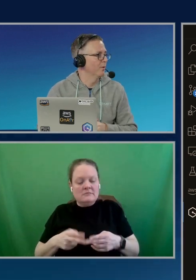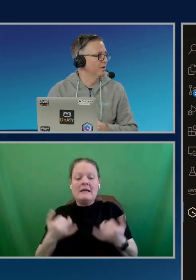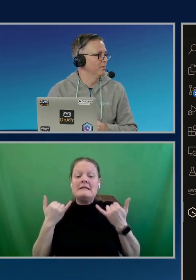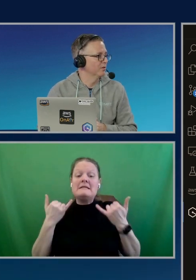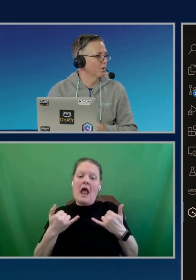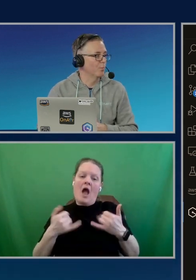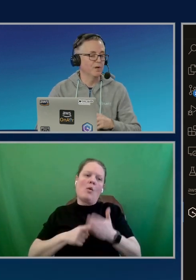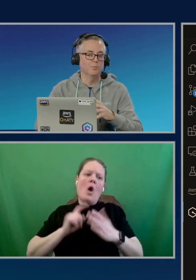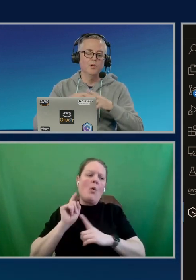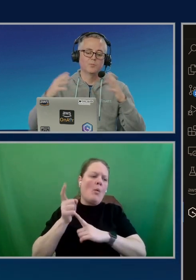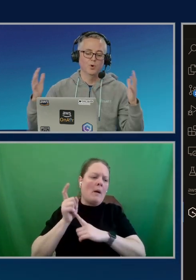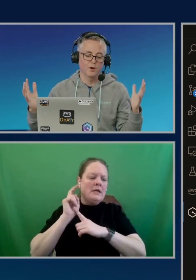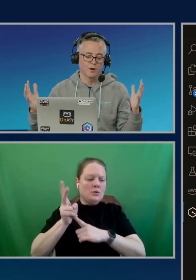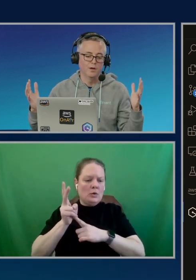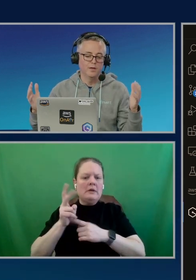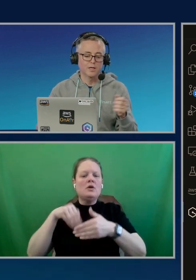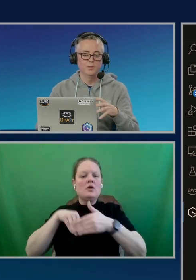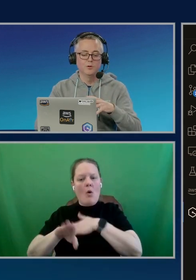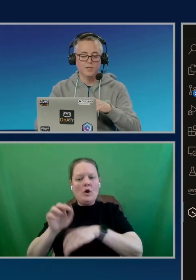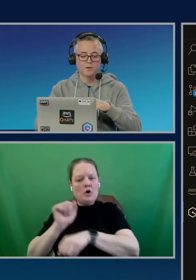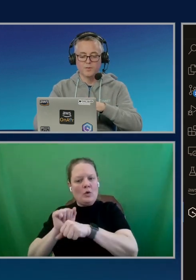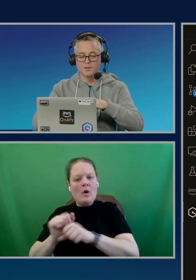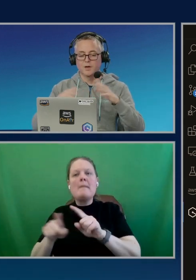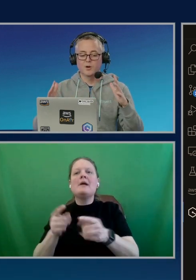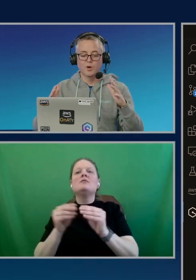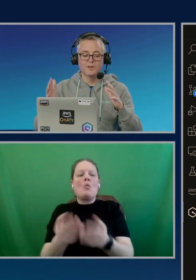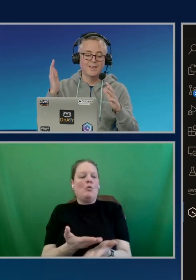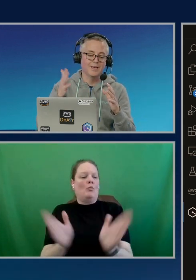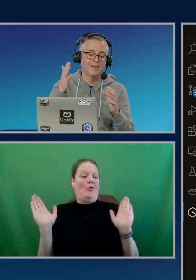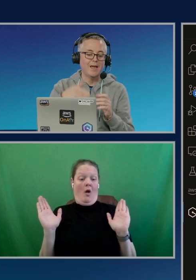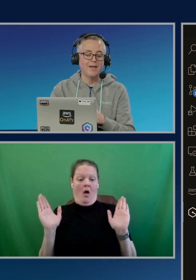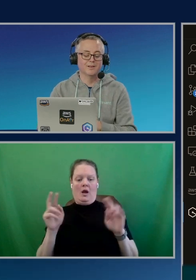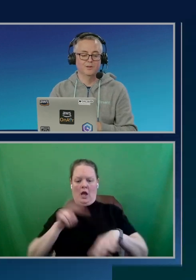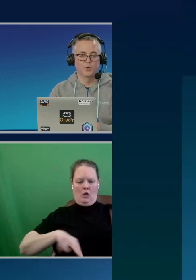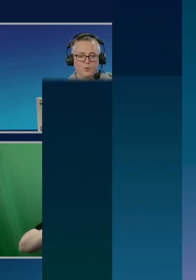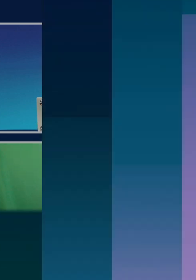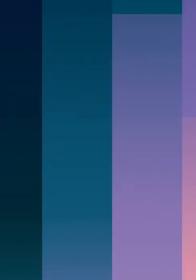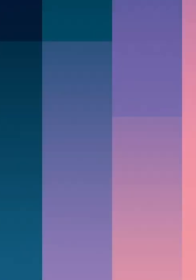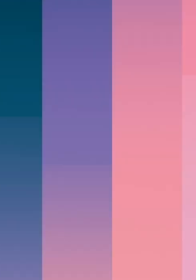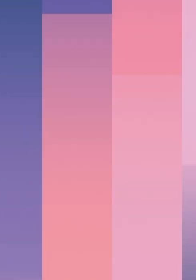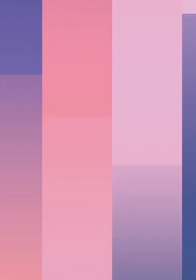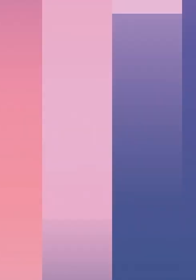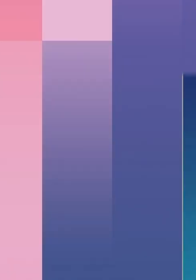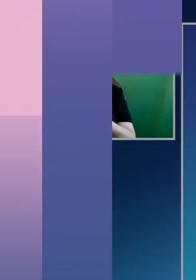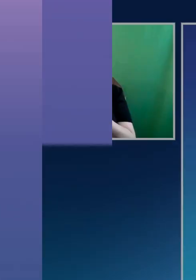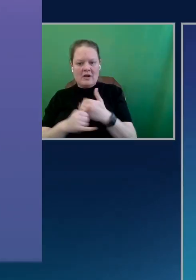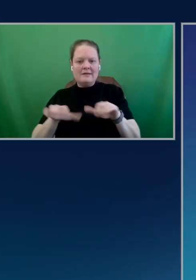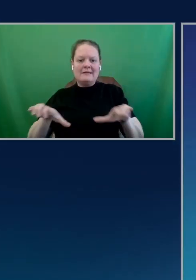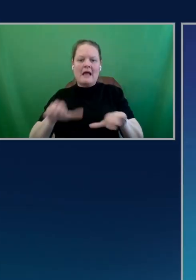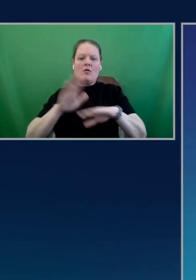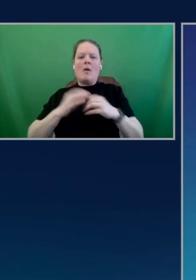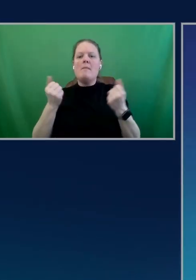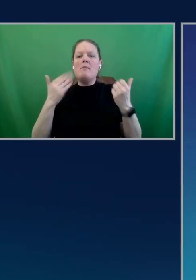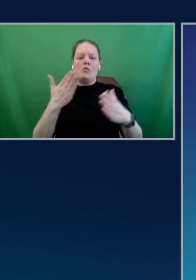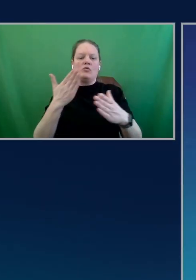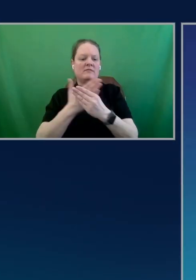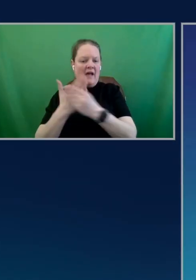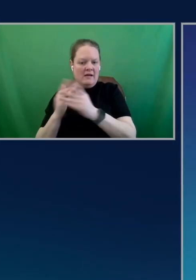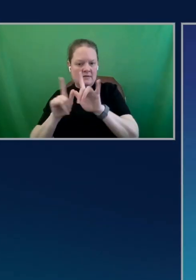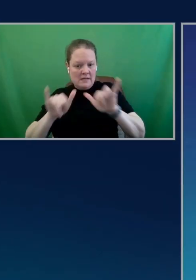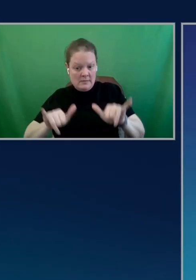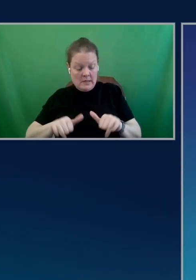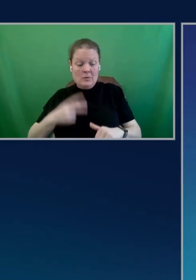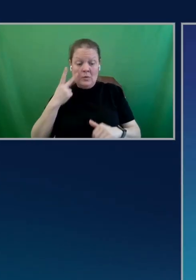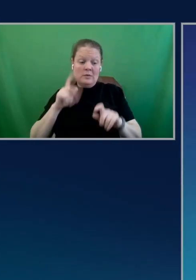two to go and do this work. But it's much broader. It can look at the entire project and it can act on multiple files. So, you can see now it's launched that